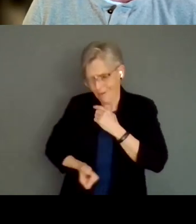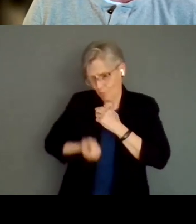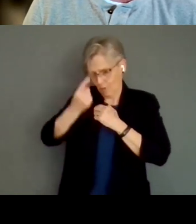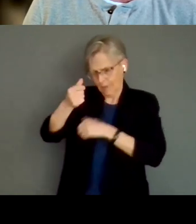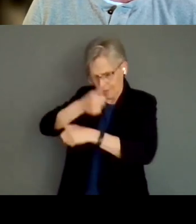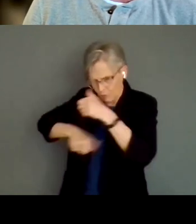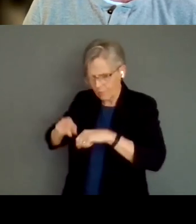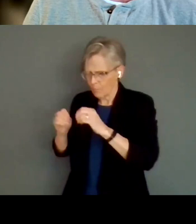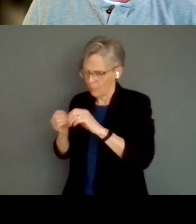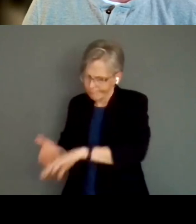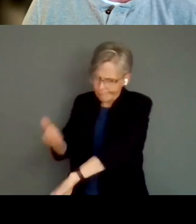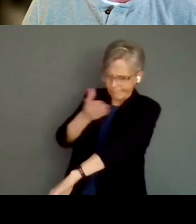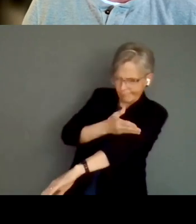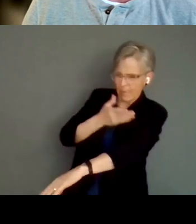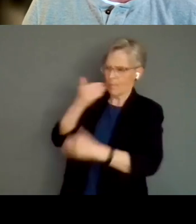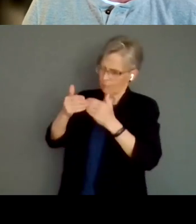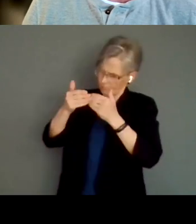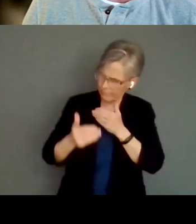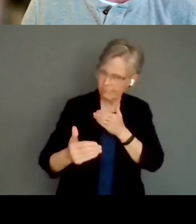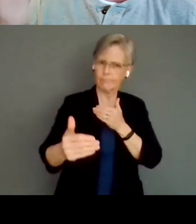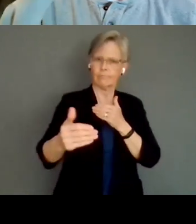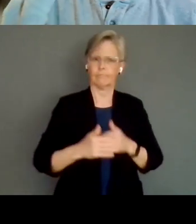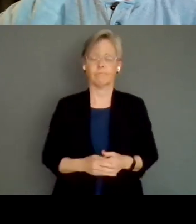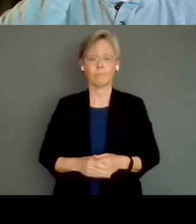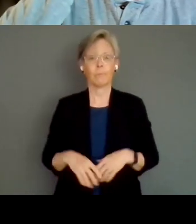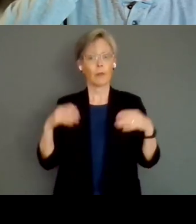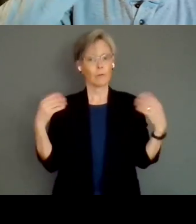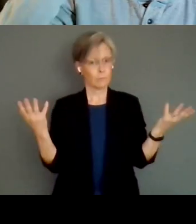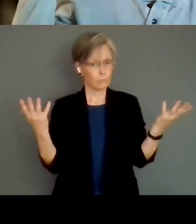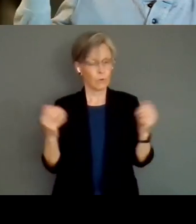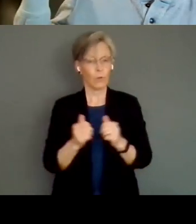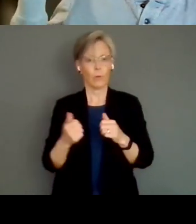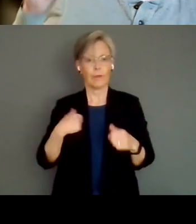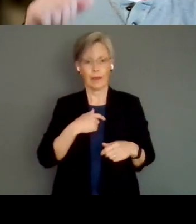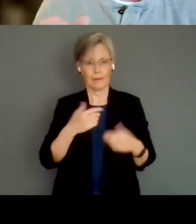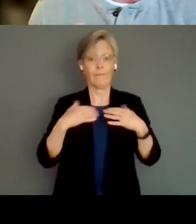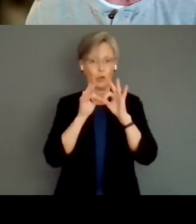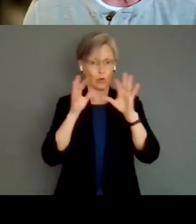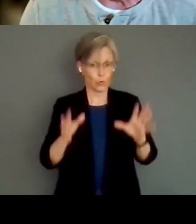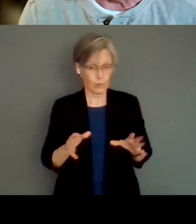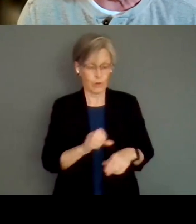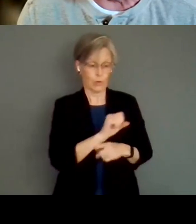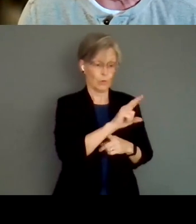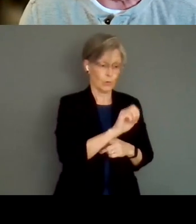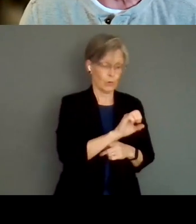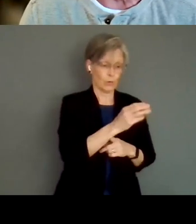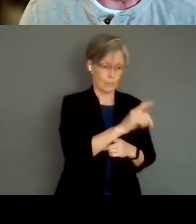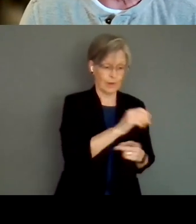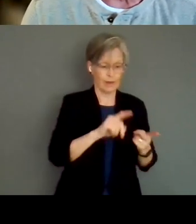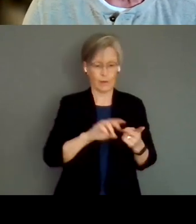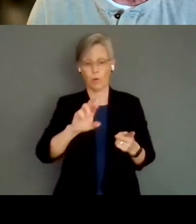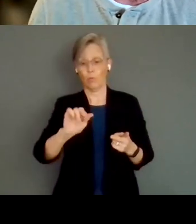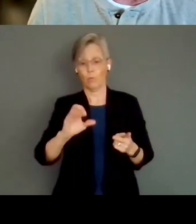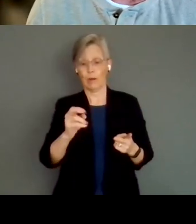and a better way forward. So, along with us today are our interpreters, Sue Schmidt and Rachel